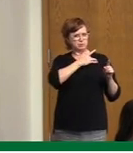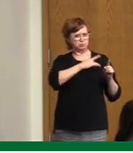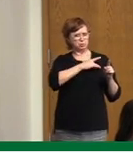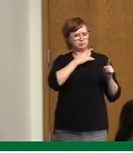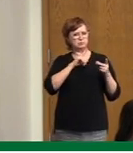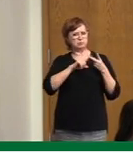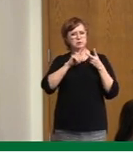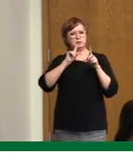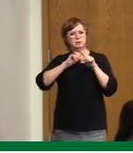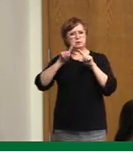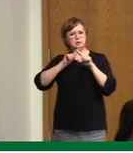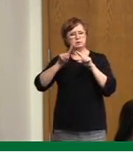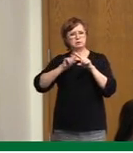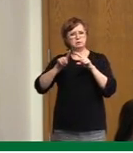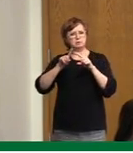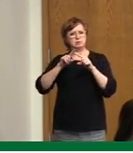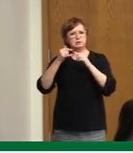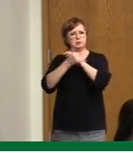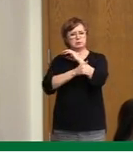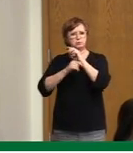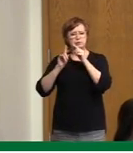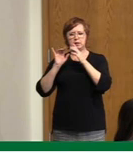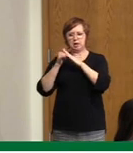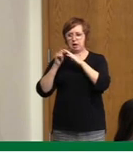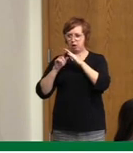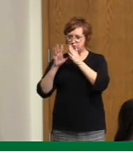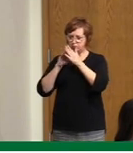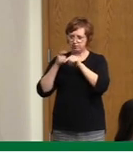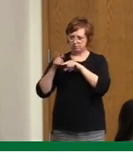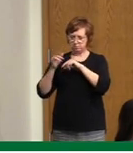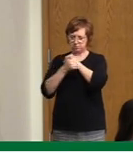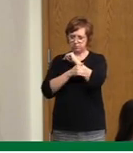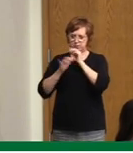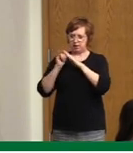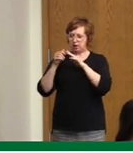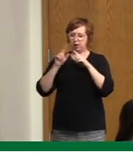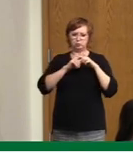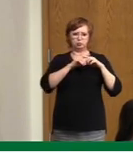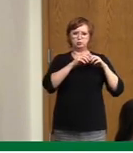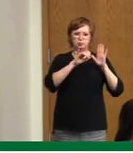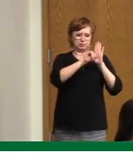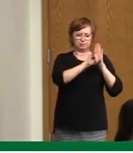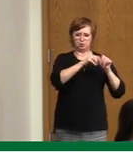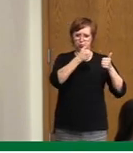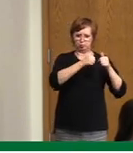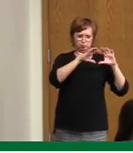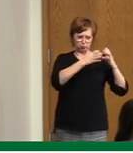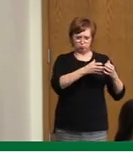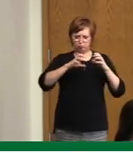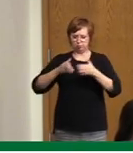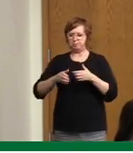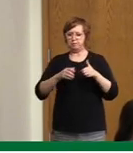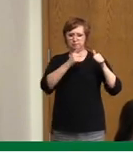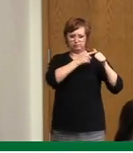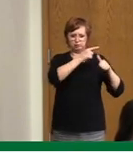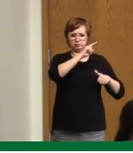have some ideas of how to carry out the distribution. Where are you getting your kind of plans from?